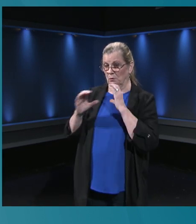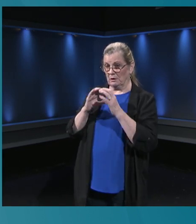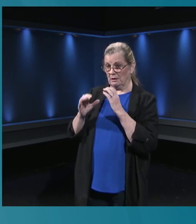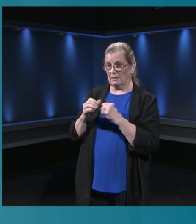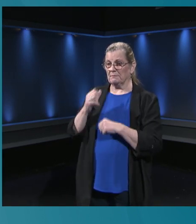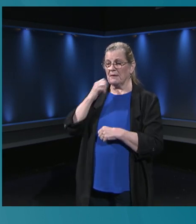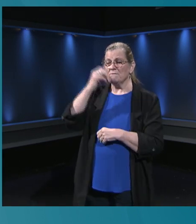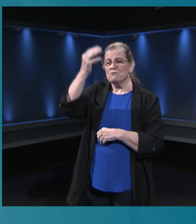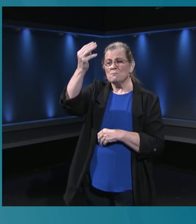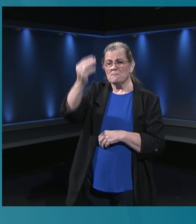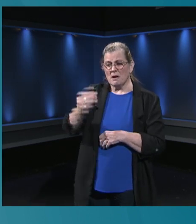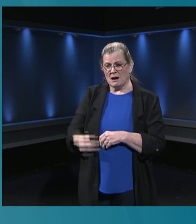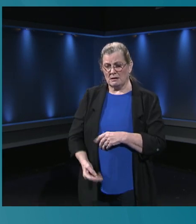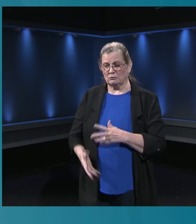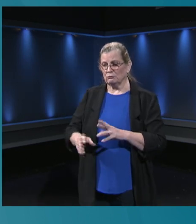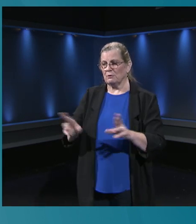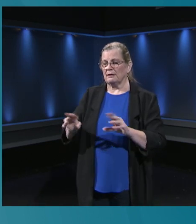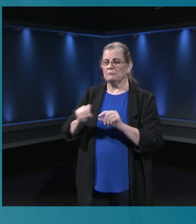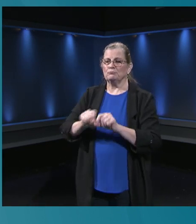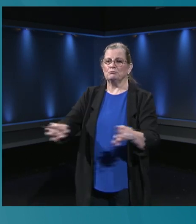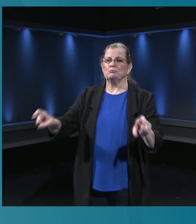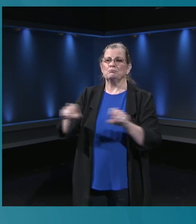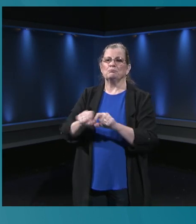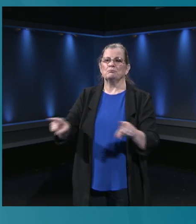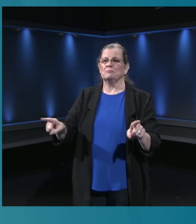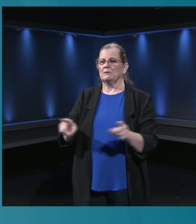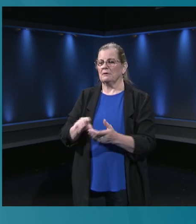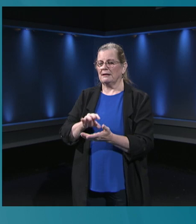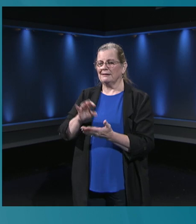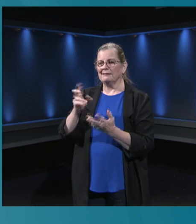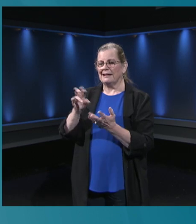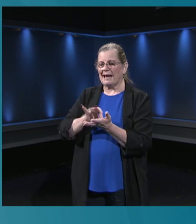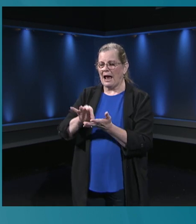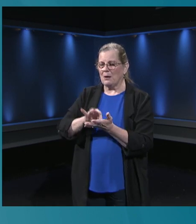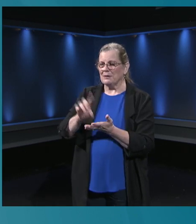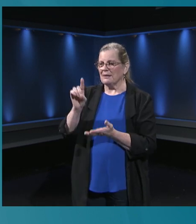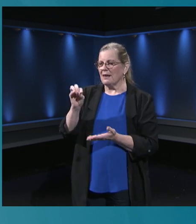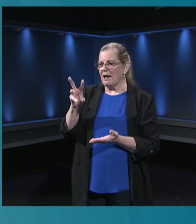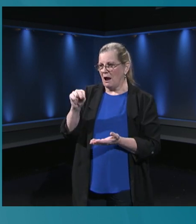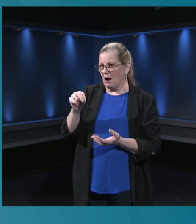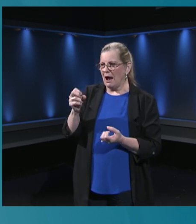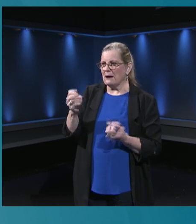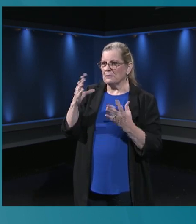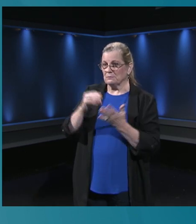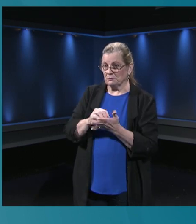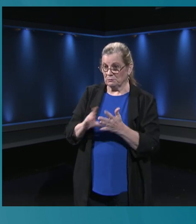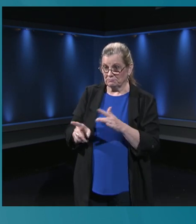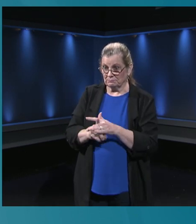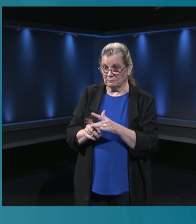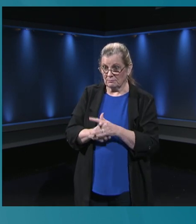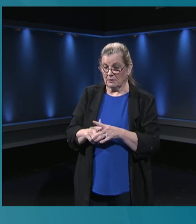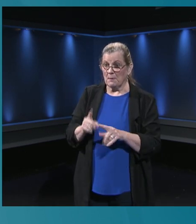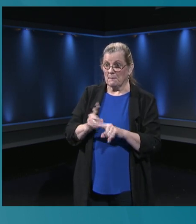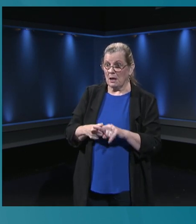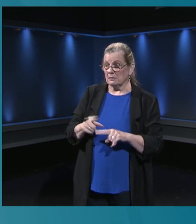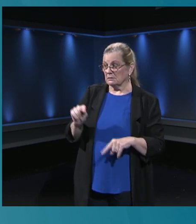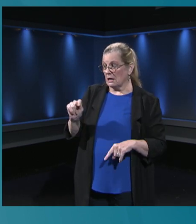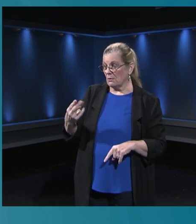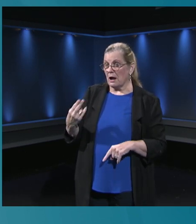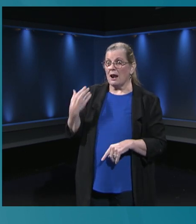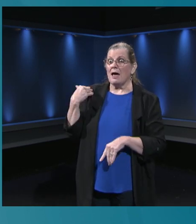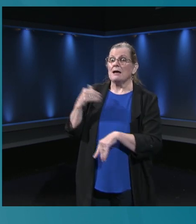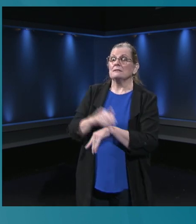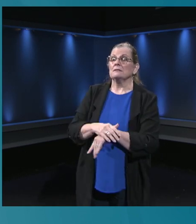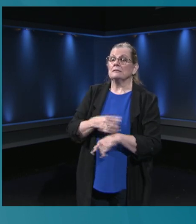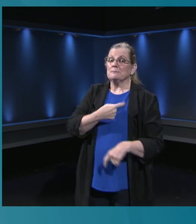lot of good information in there. We're having town halls like this. Last night you and I did a Spanish town hall. Claro que si. If you have not